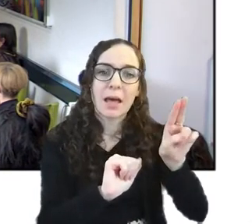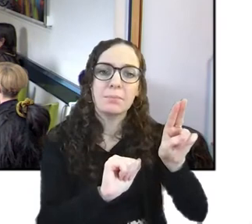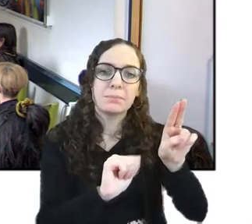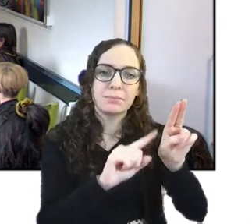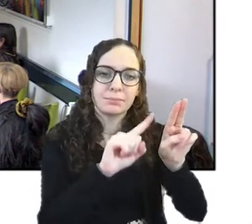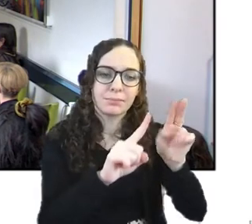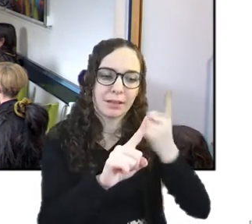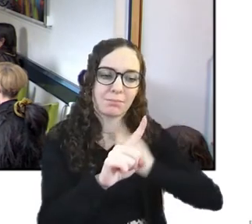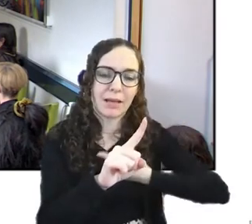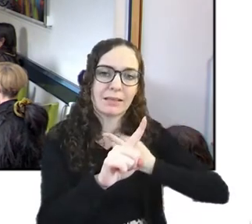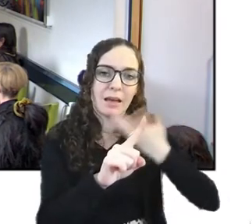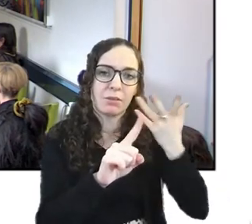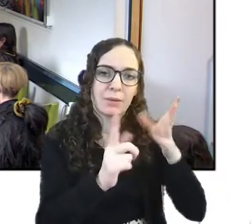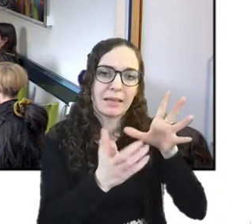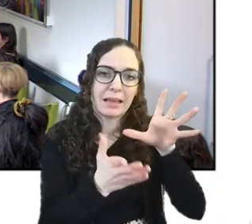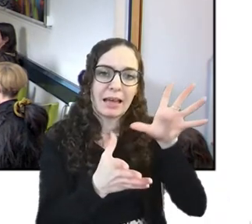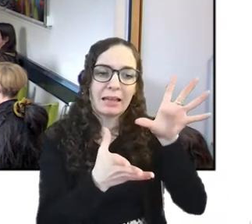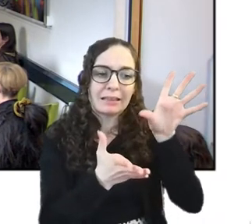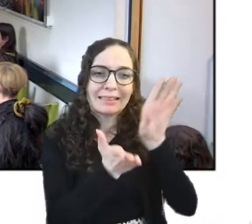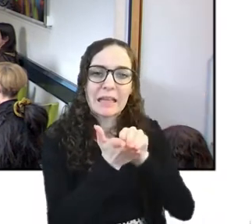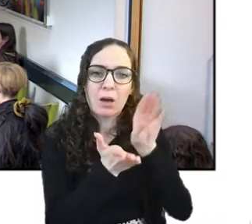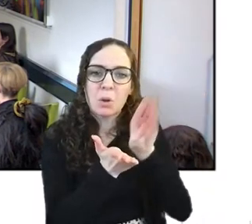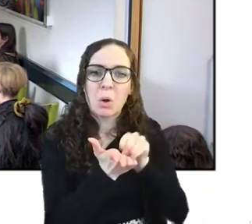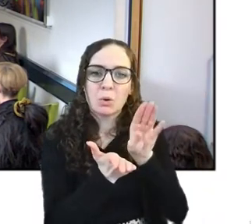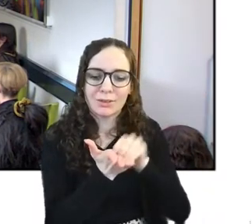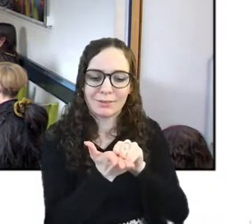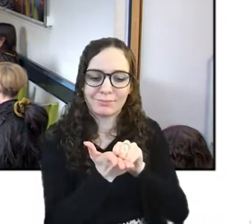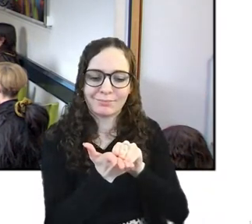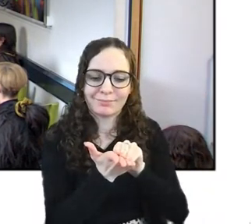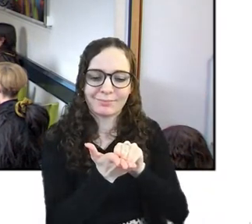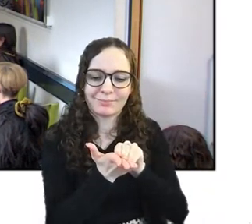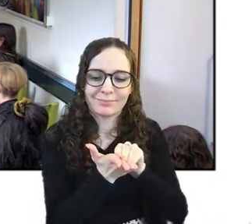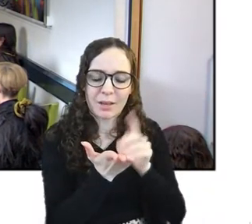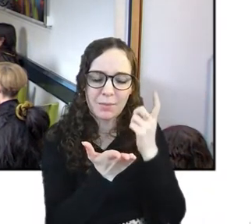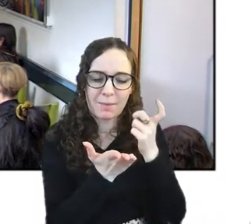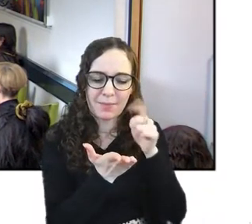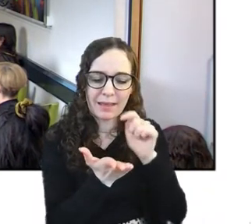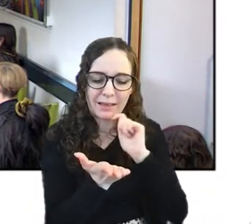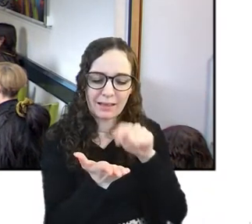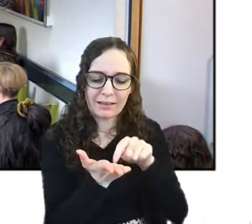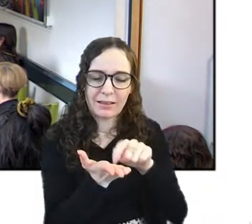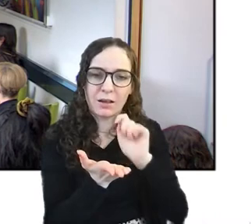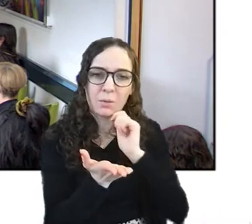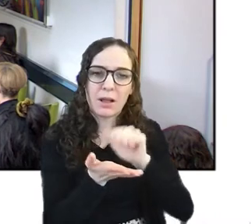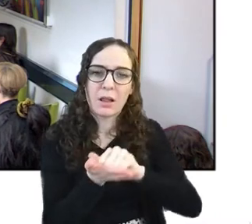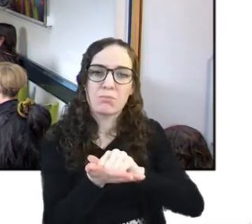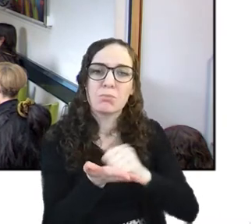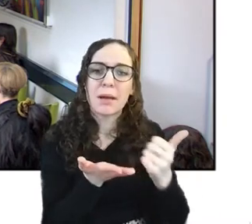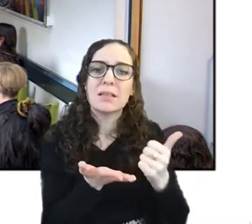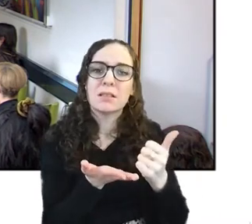i think i might print them out and make like a little book um just so i have it because